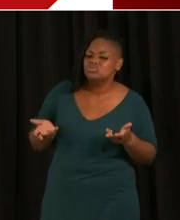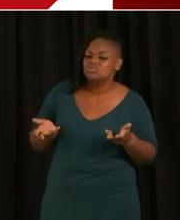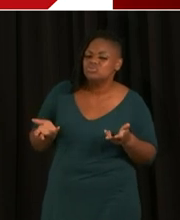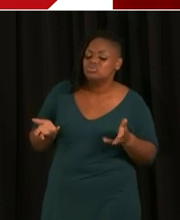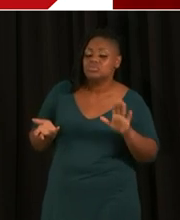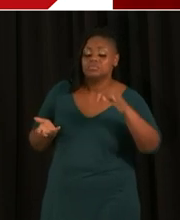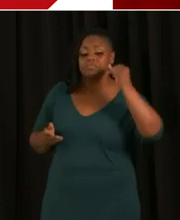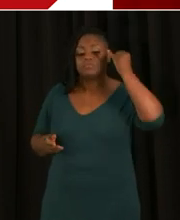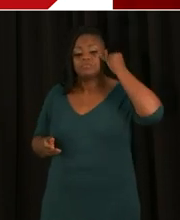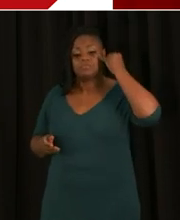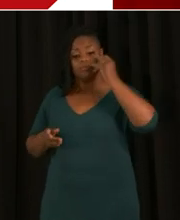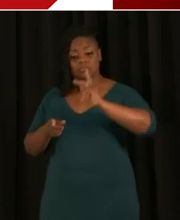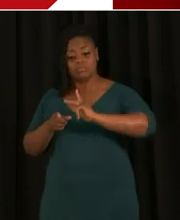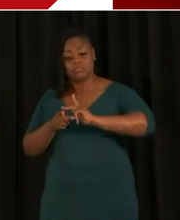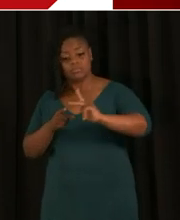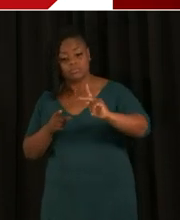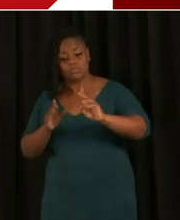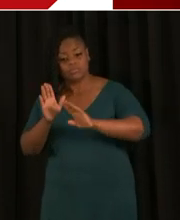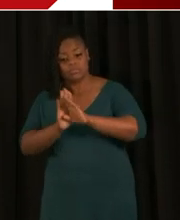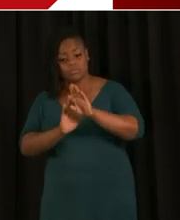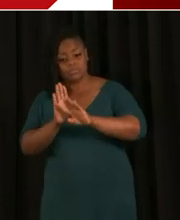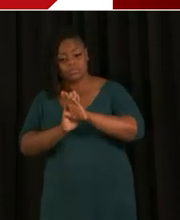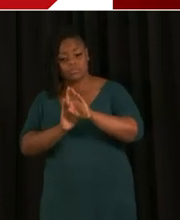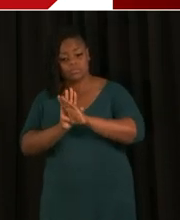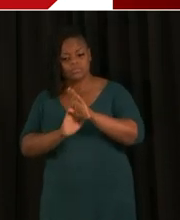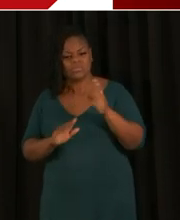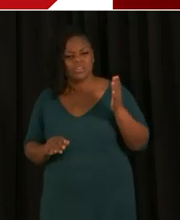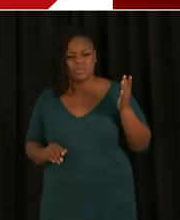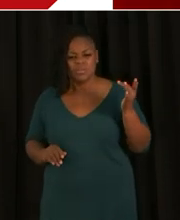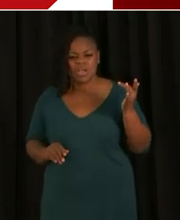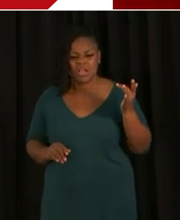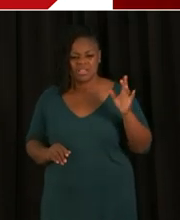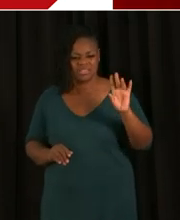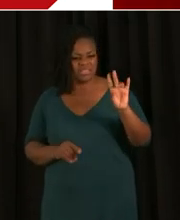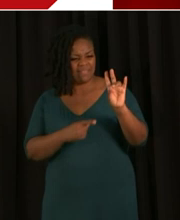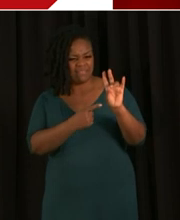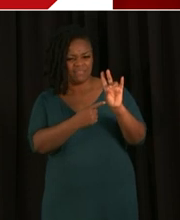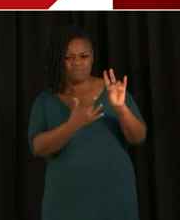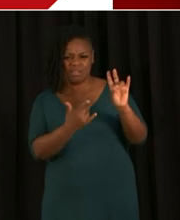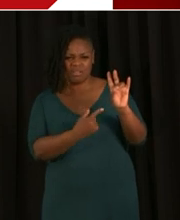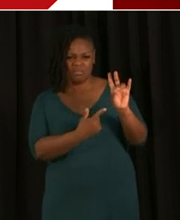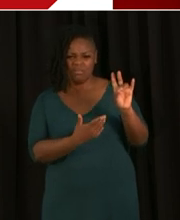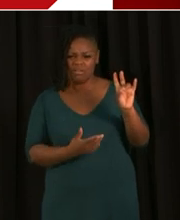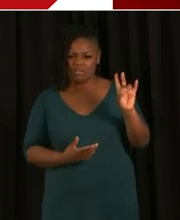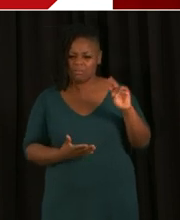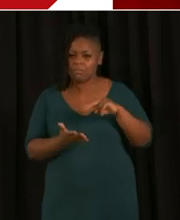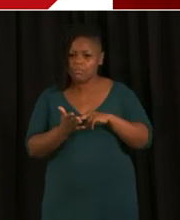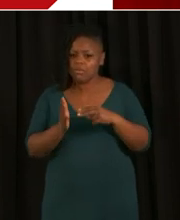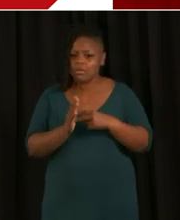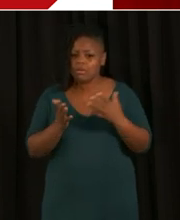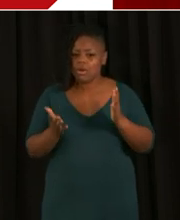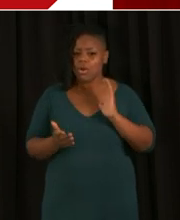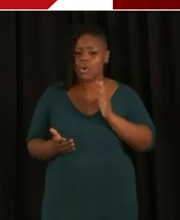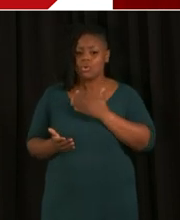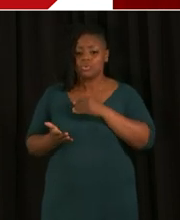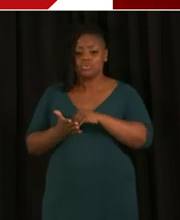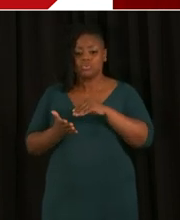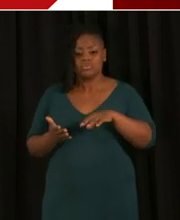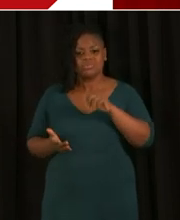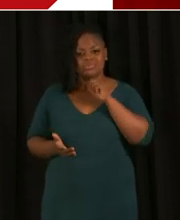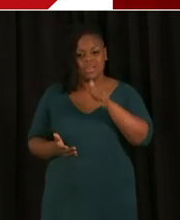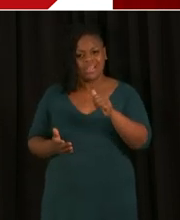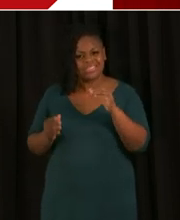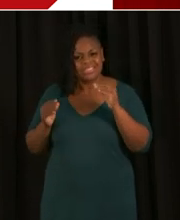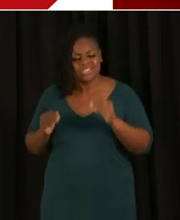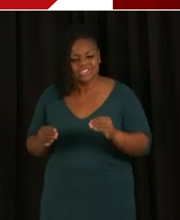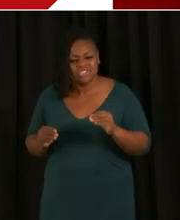doing seven professional development days during the year where our kids are not getting instruction? It seems like,